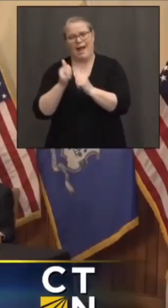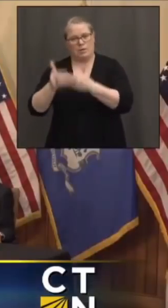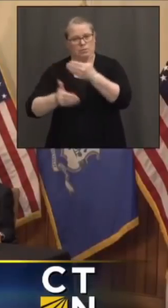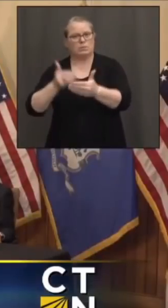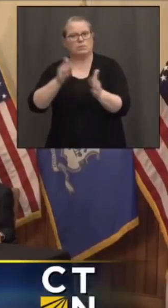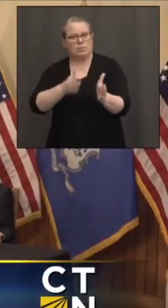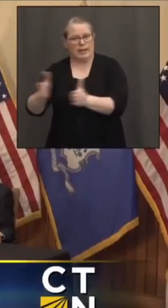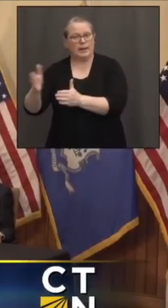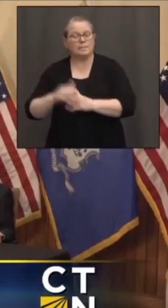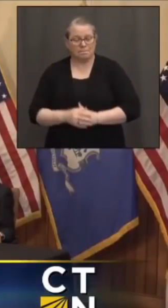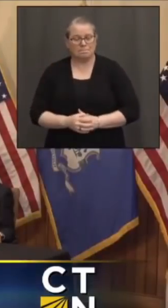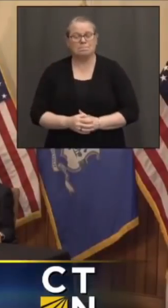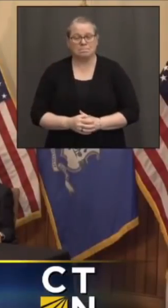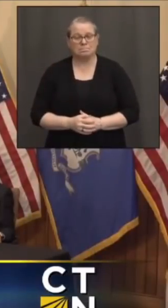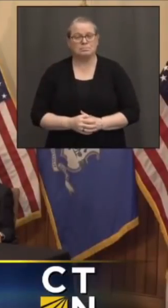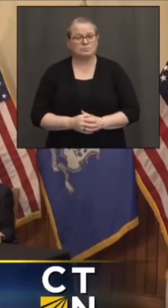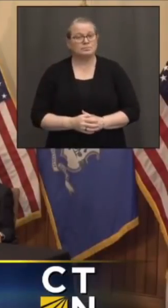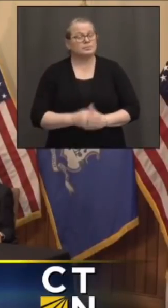Got it. Thanks, Jeff.